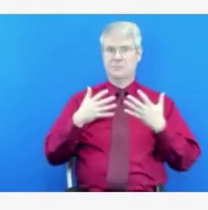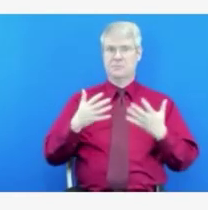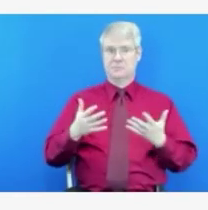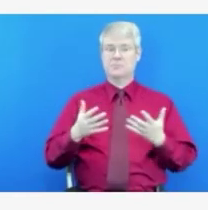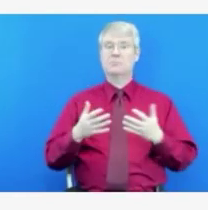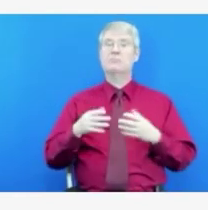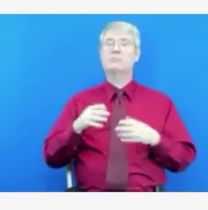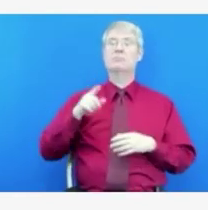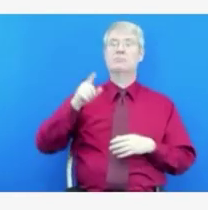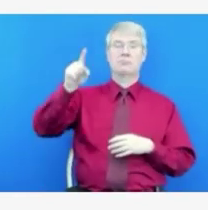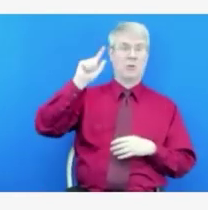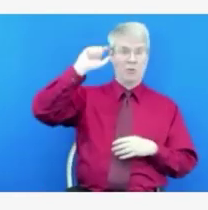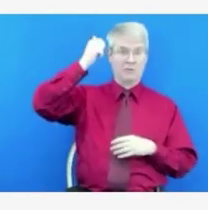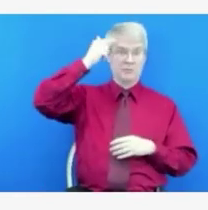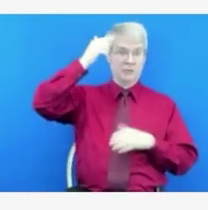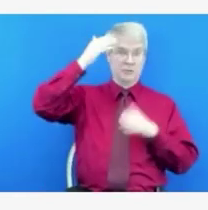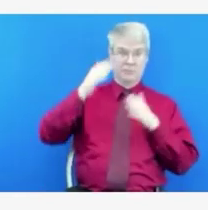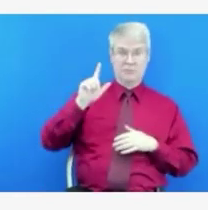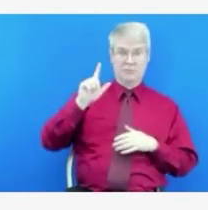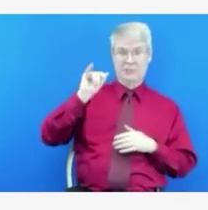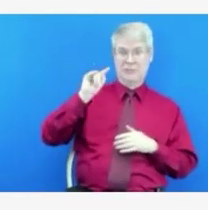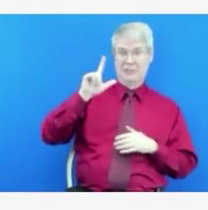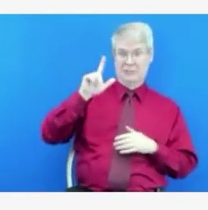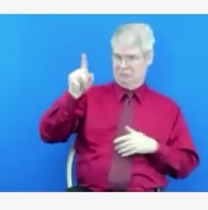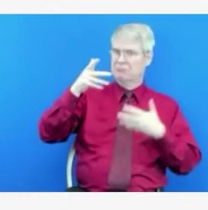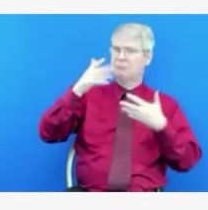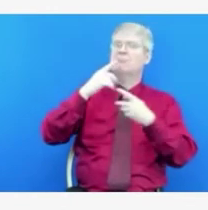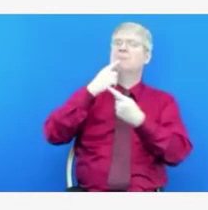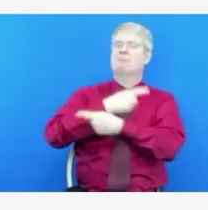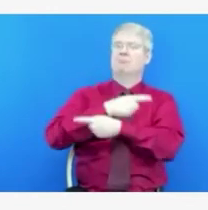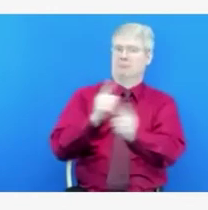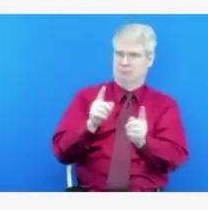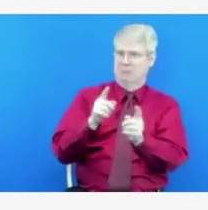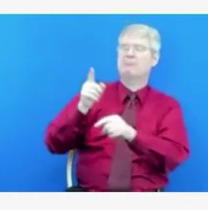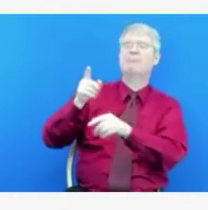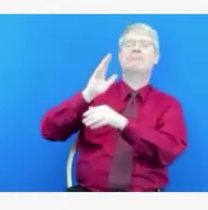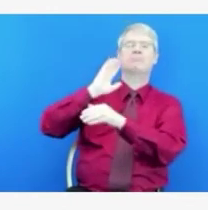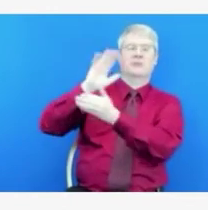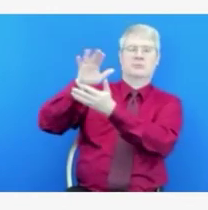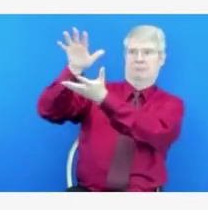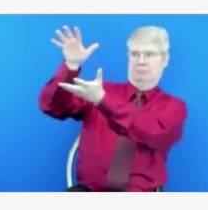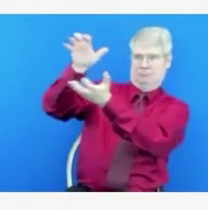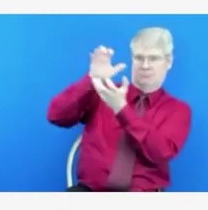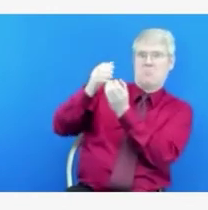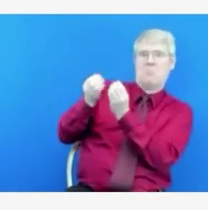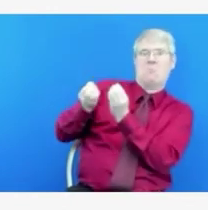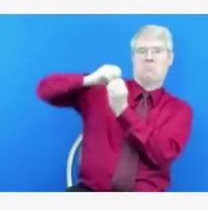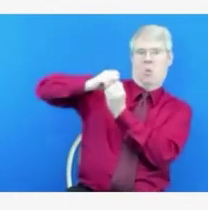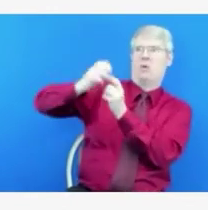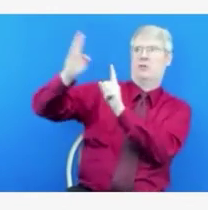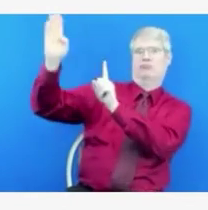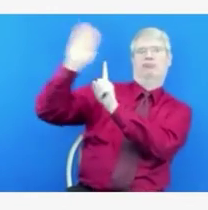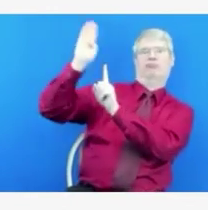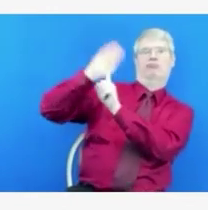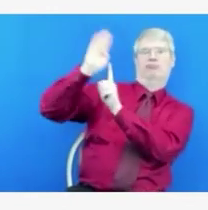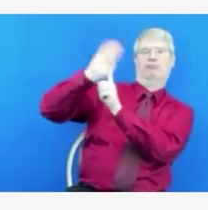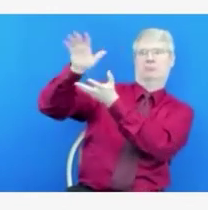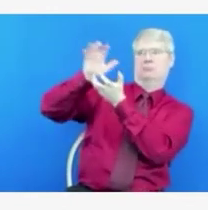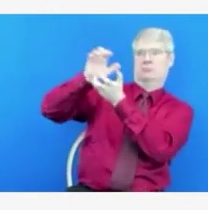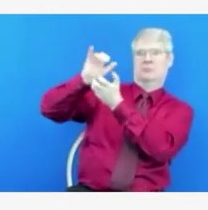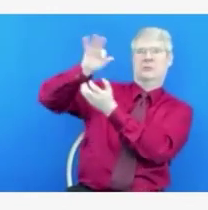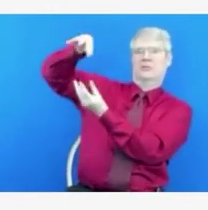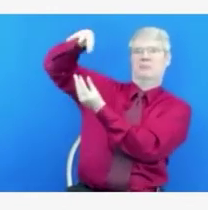that initiative there by Heritage Health has treated an additional over 100 patients since last week